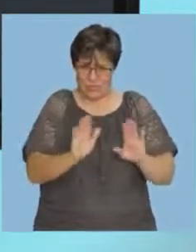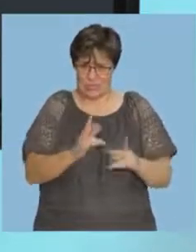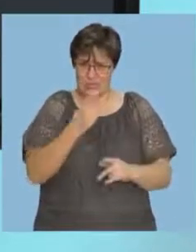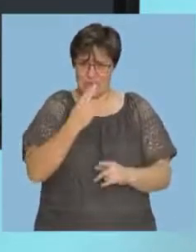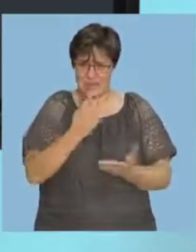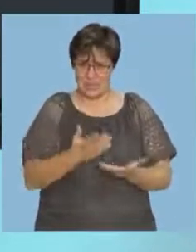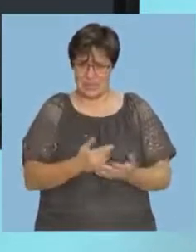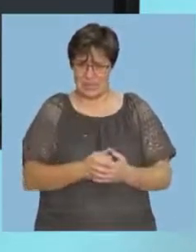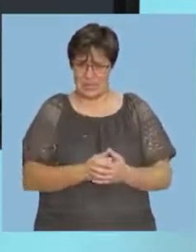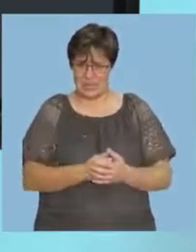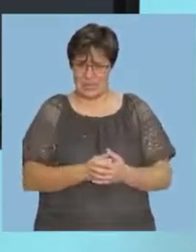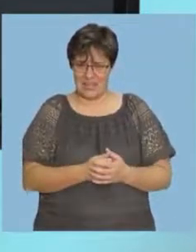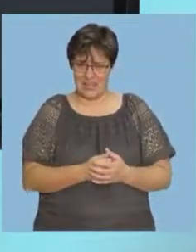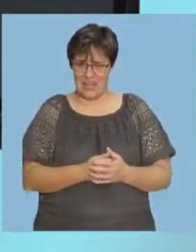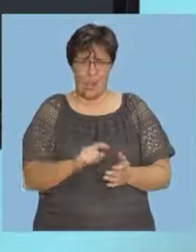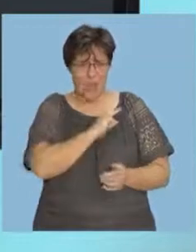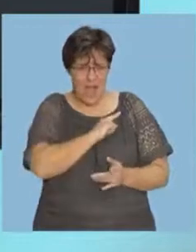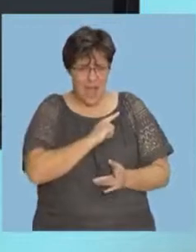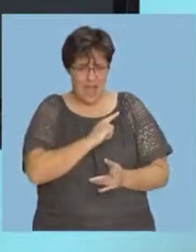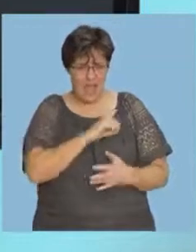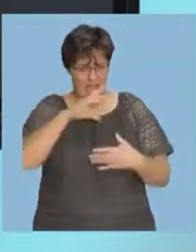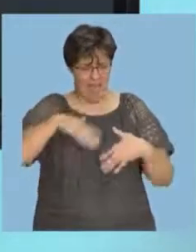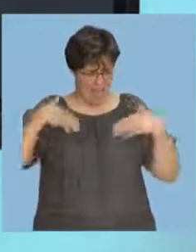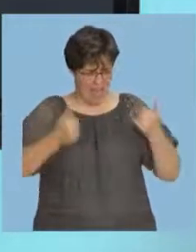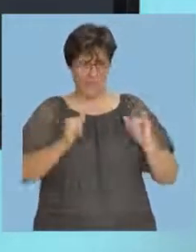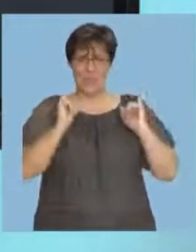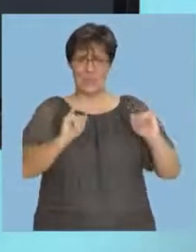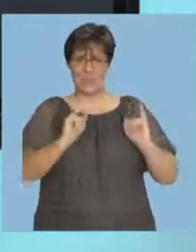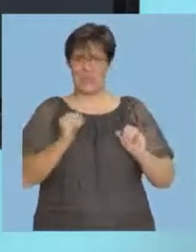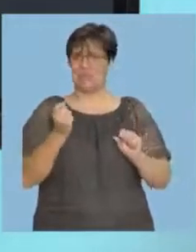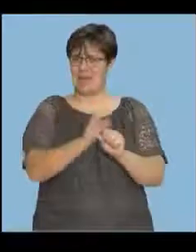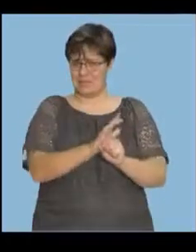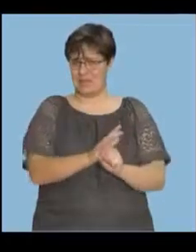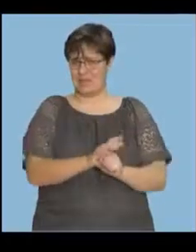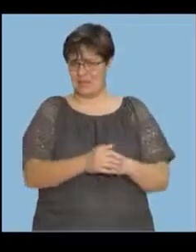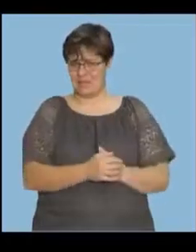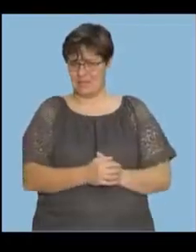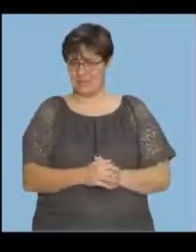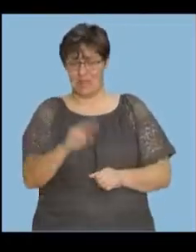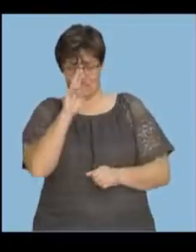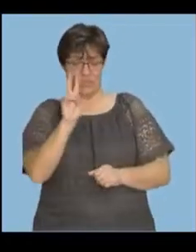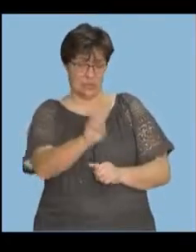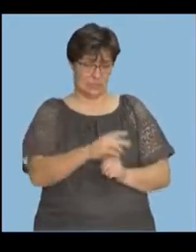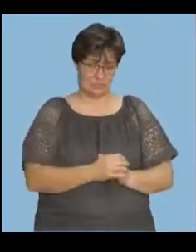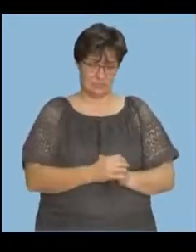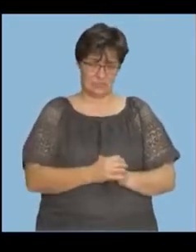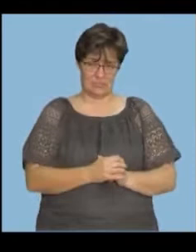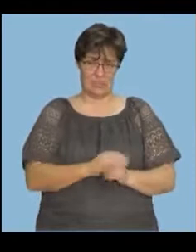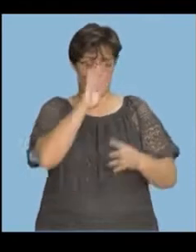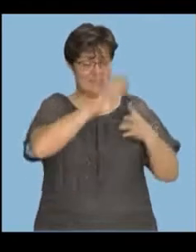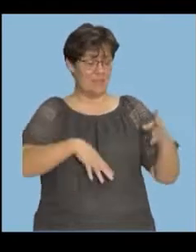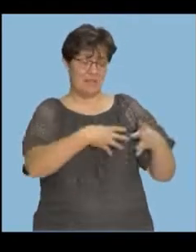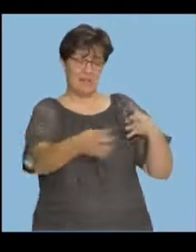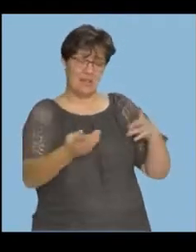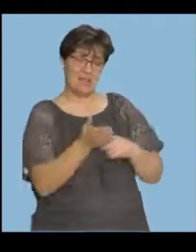completely as bad for you. Okay. So, let's look at that. So, the table shows the